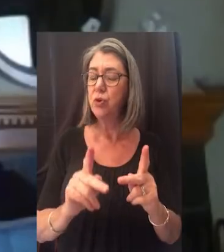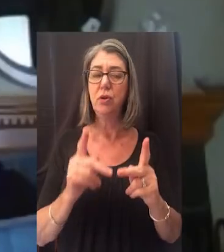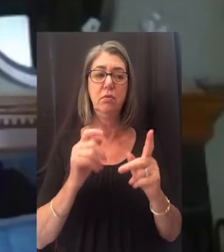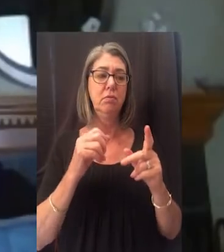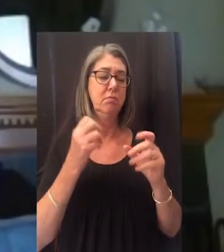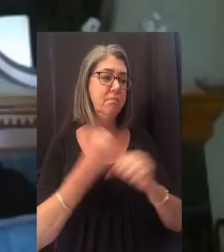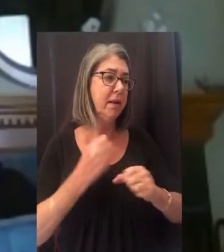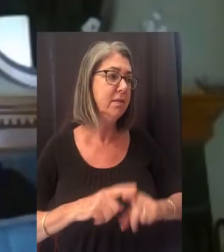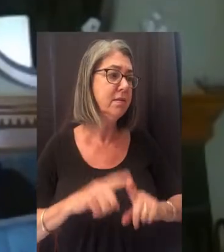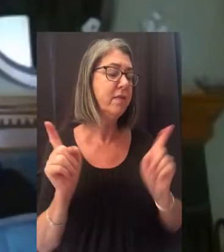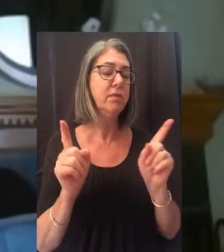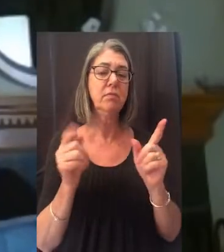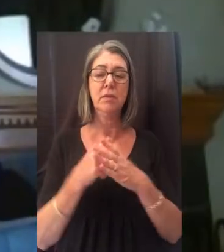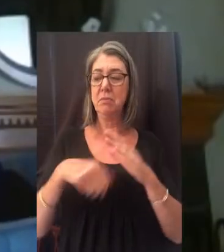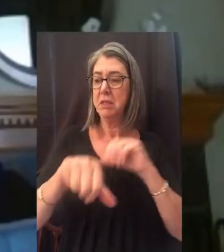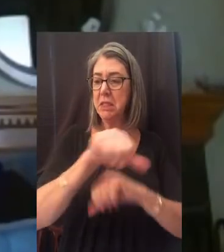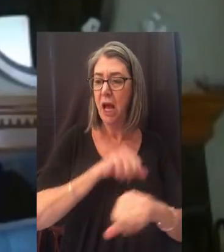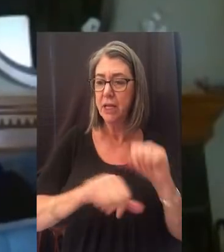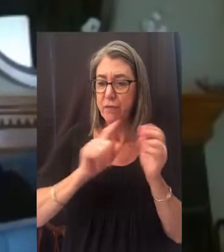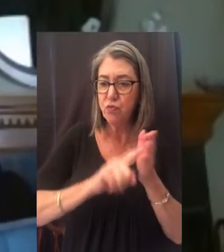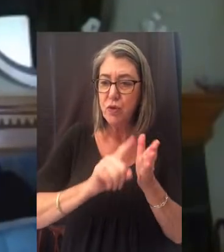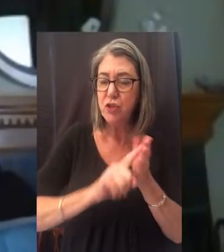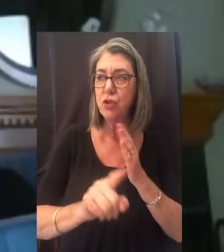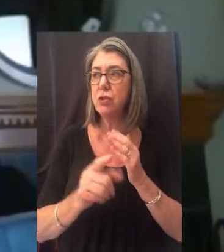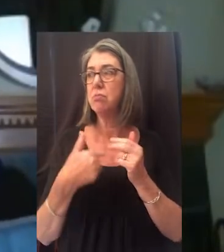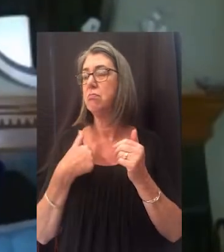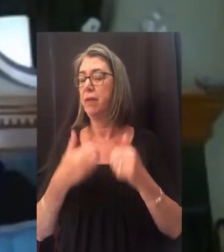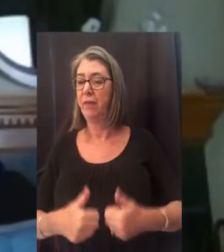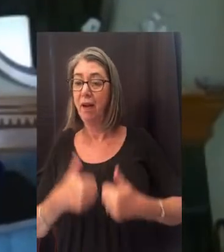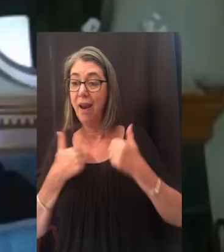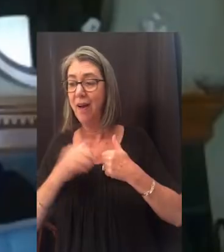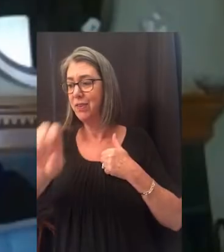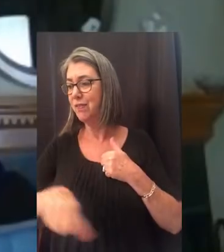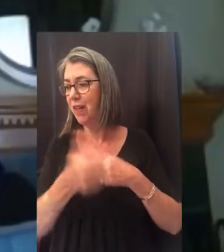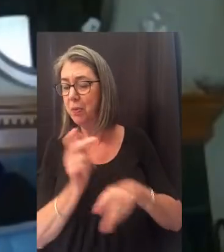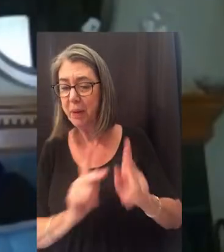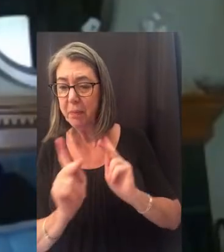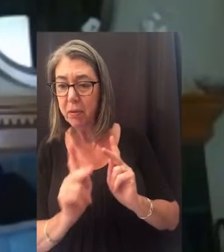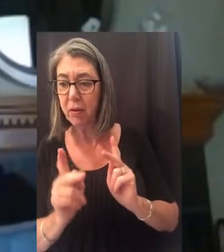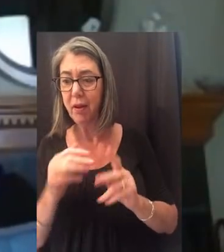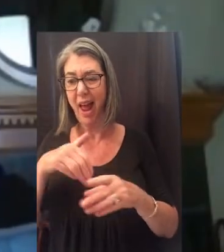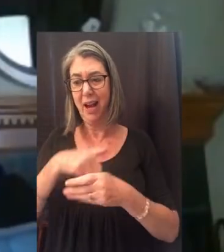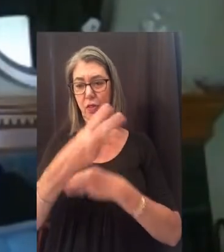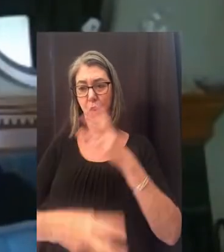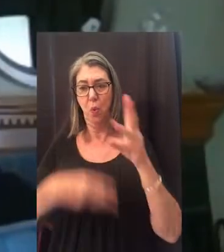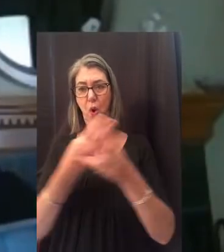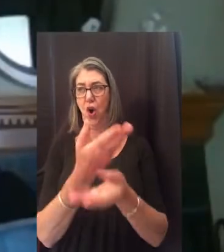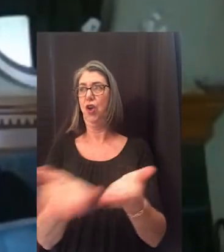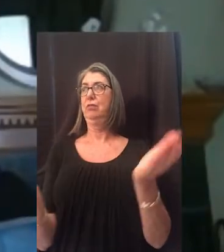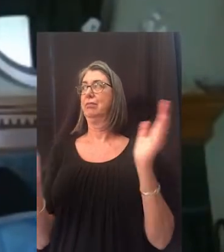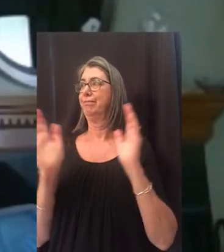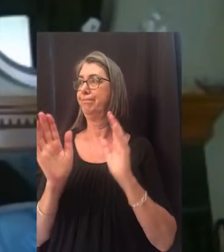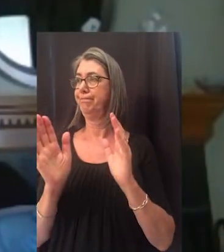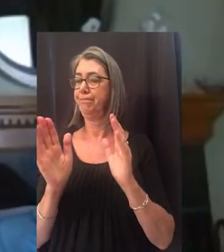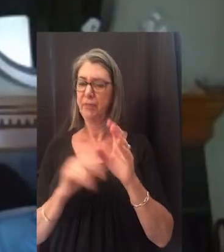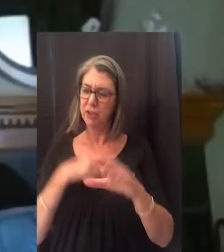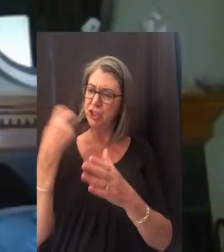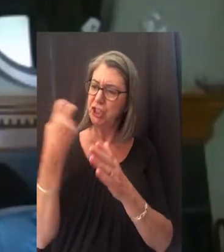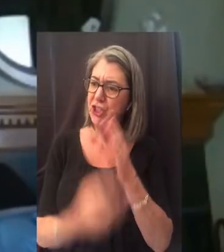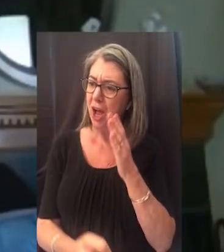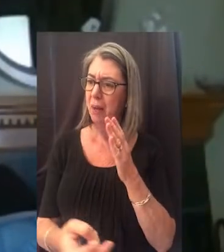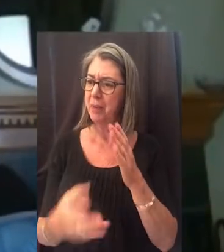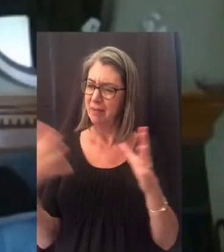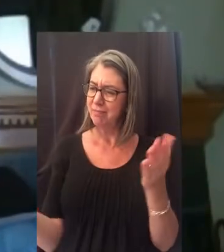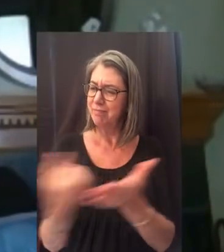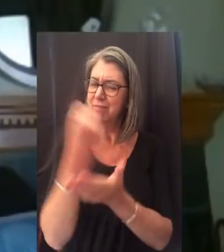opportunities to make a difference in scientific research, in the lives of other people, and in the world around us. Jump